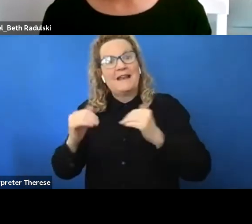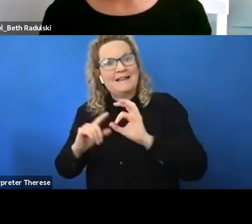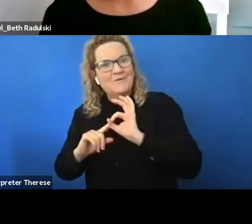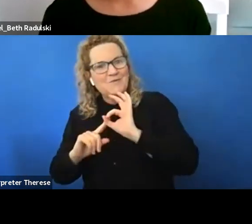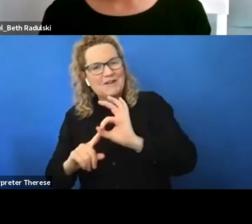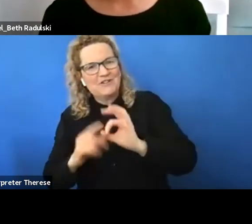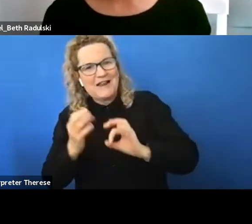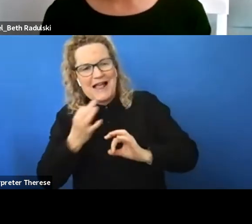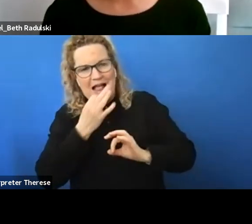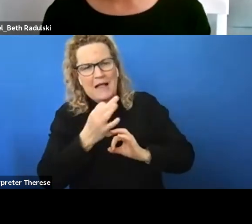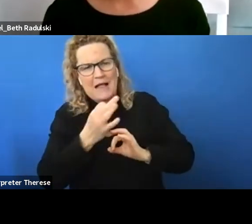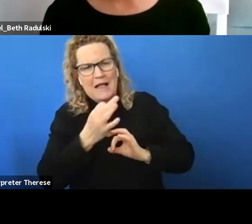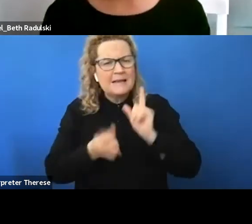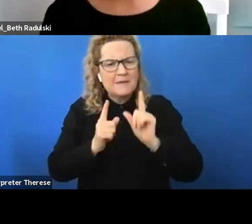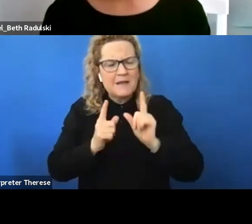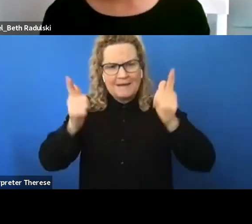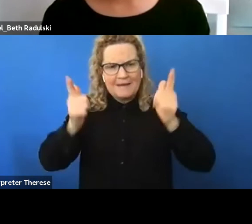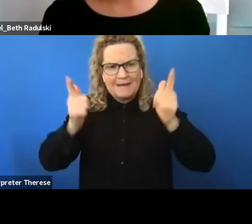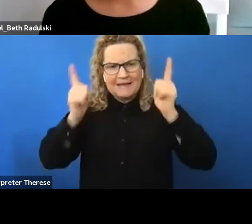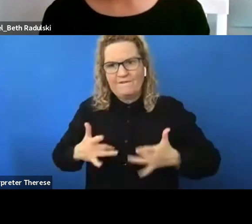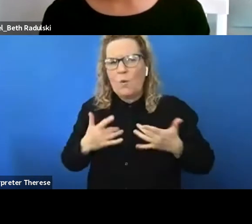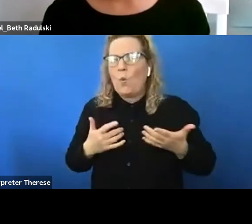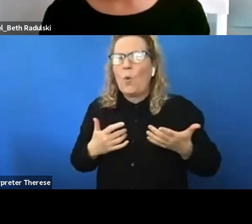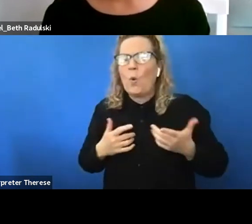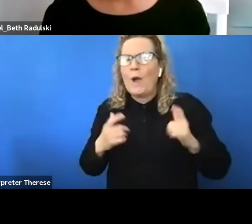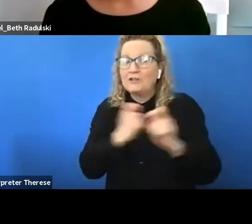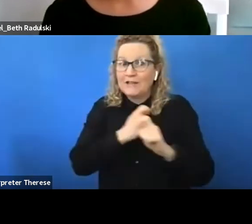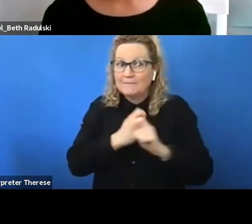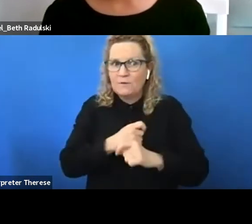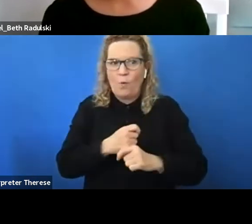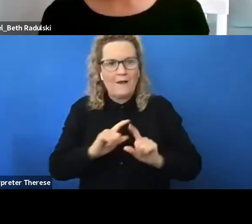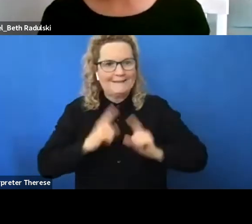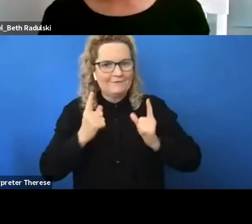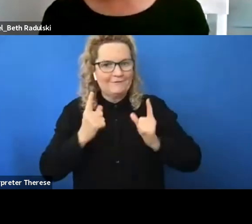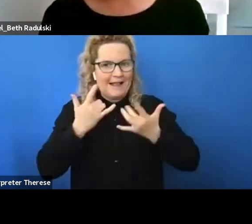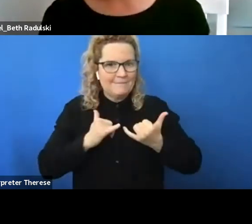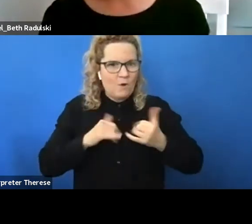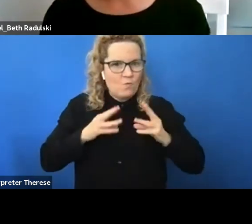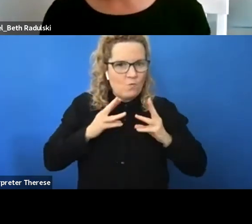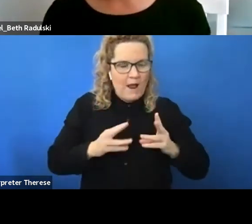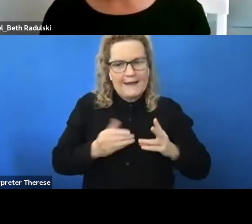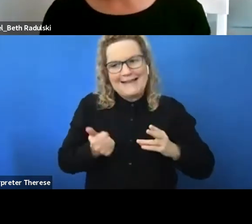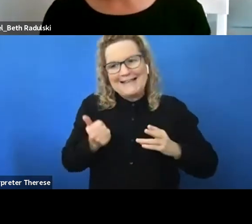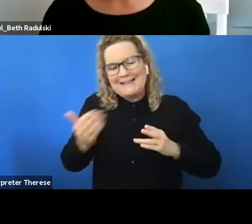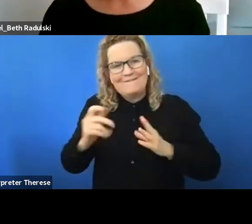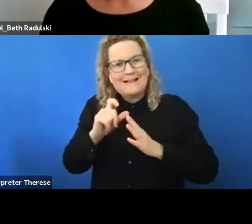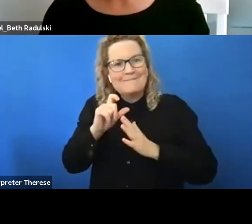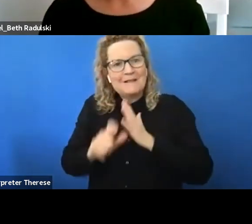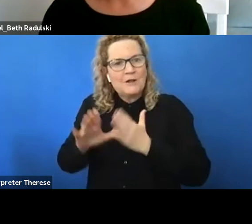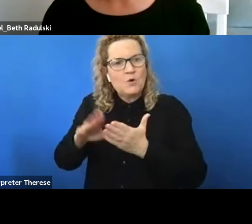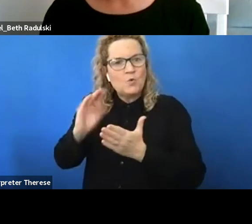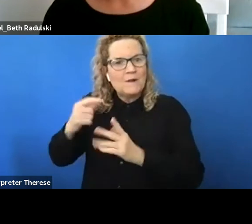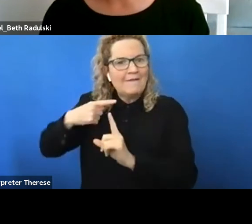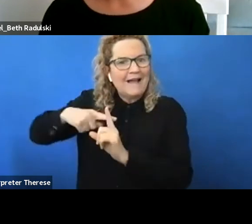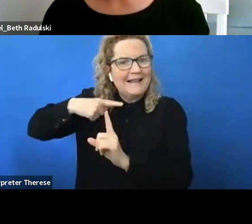times it would seem some educators possibly see adjustments or alternative assessments as advantage to the student registered with disability